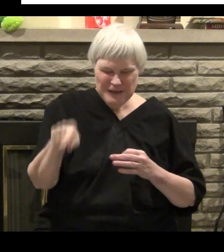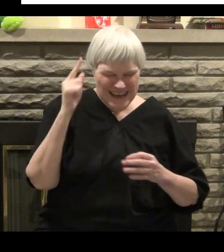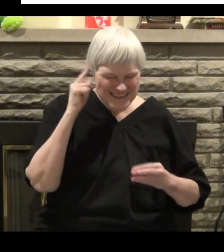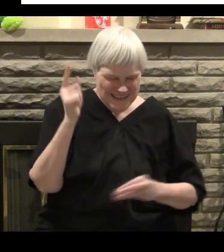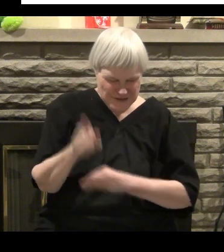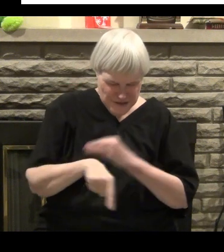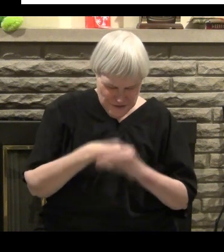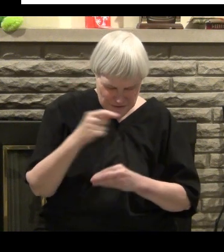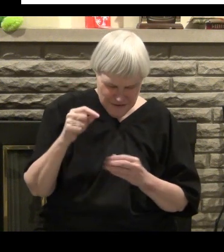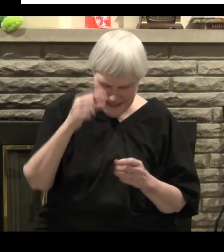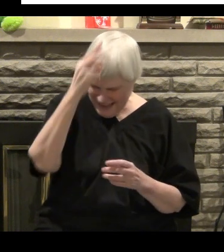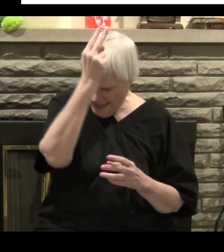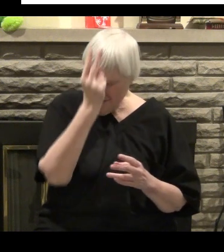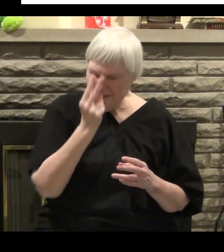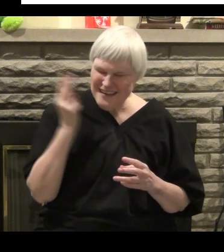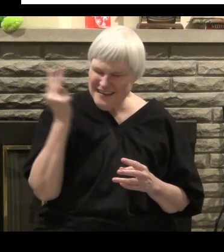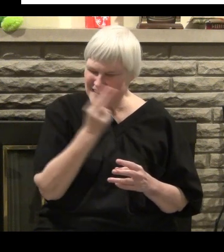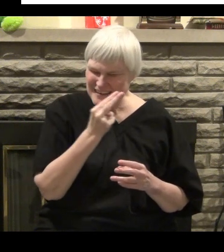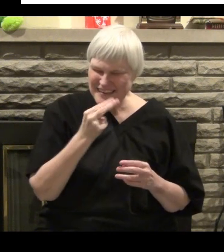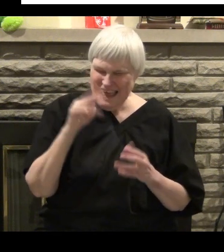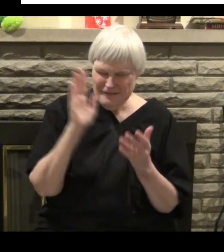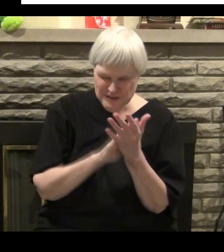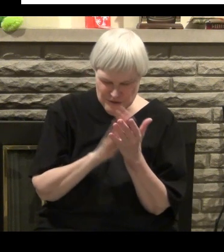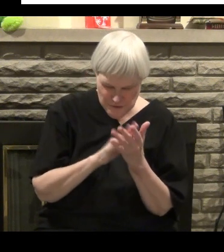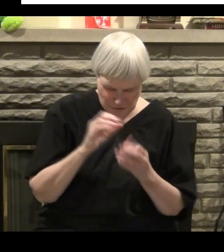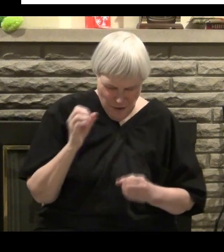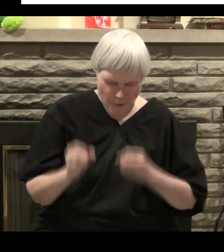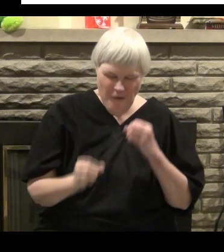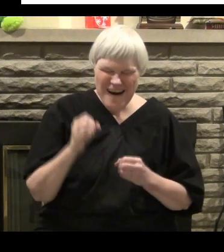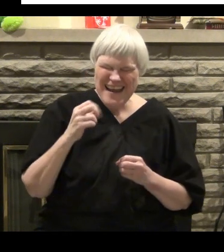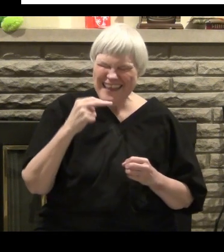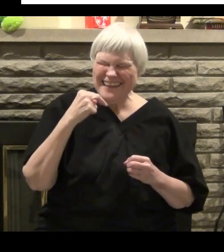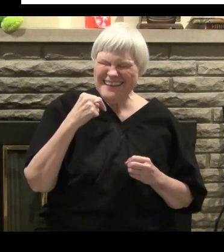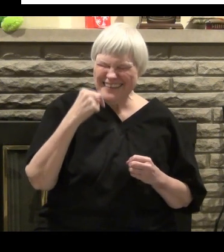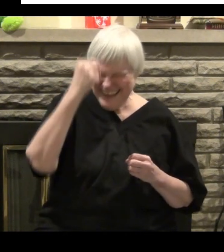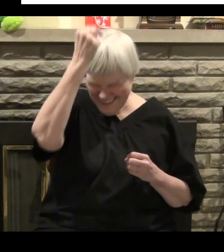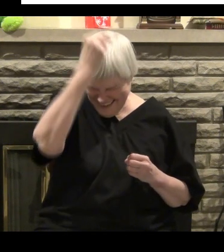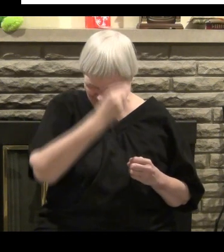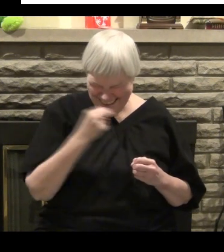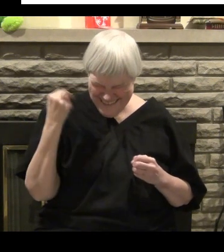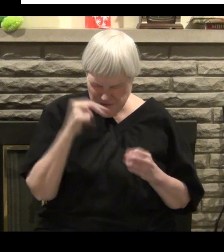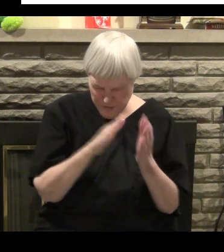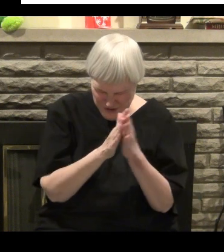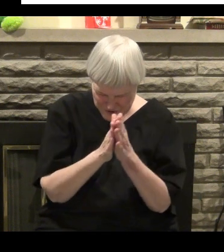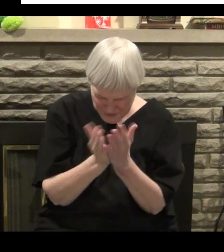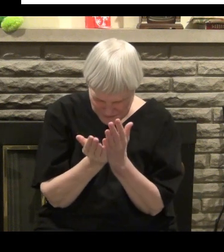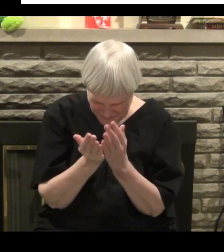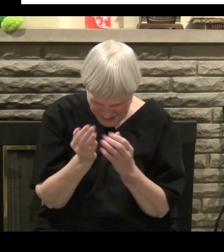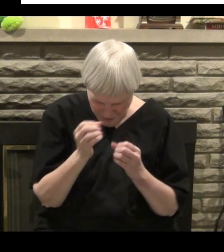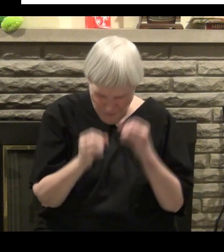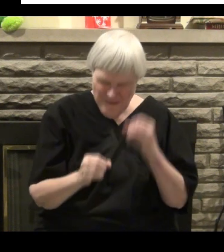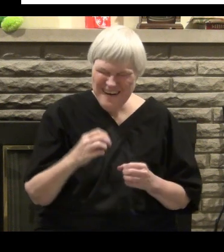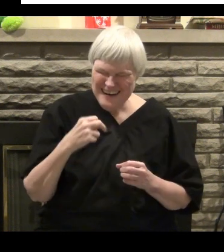There's nothing to do at all with grace if you listen to what the priest is saying or what you're getting in catechism class.